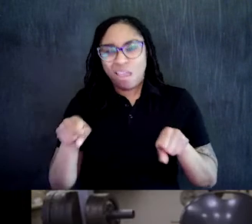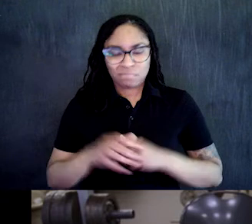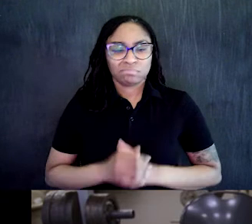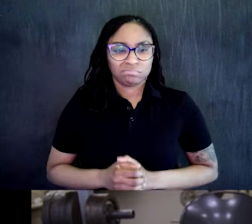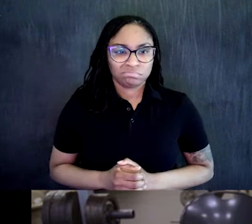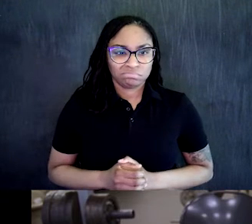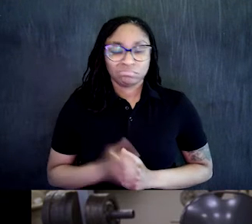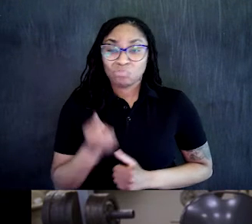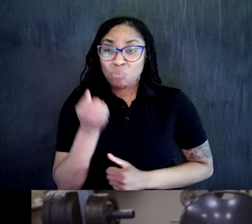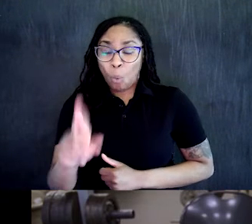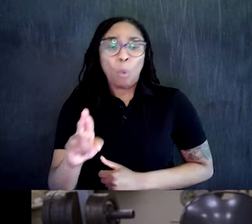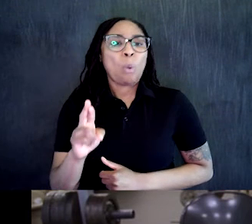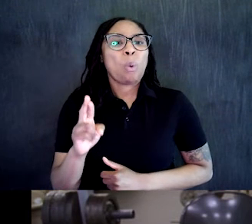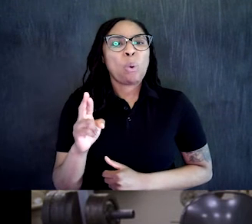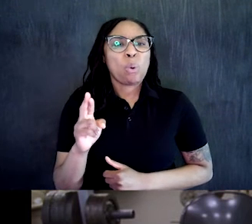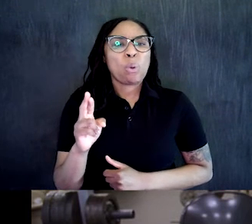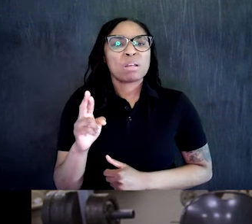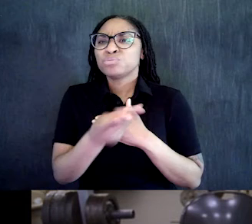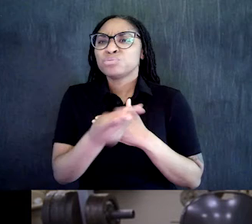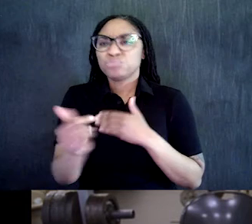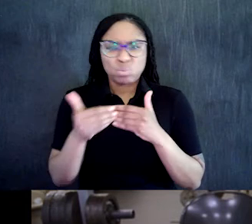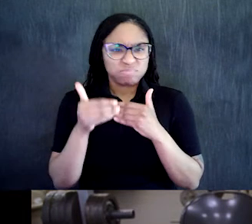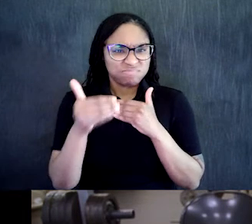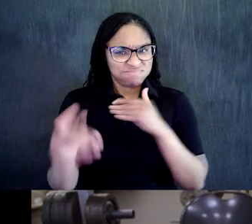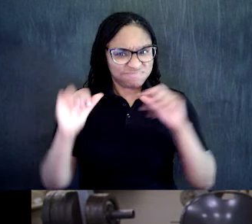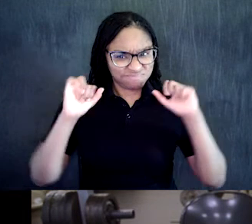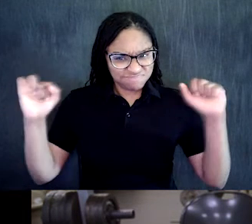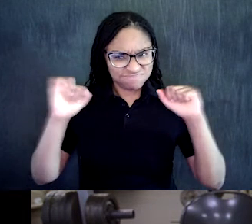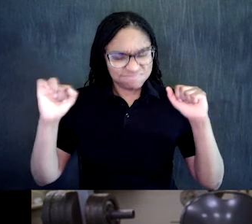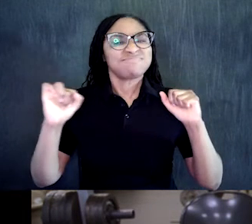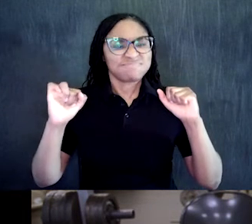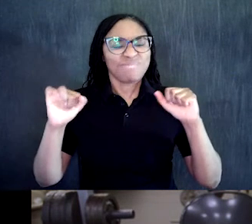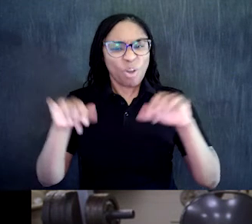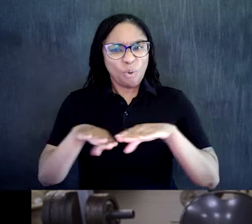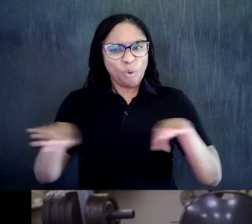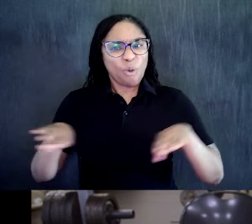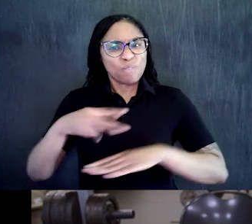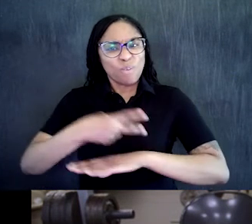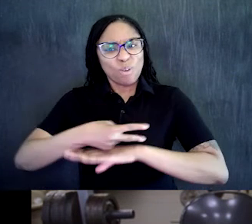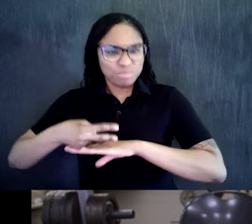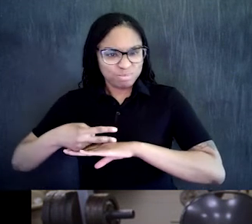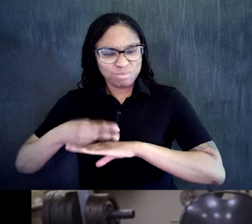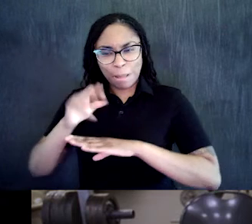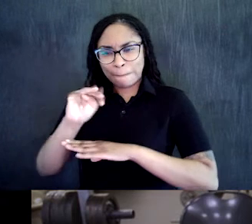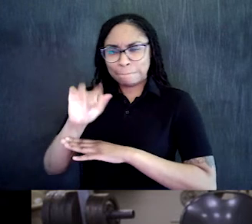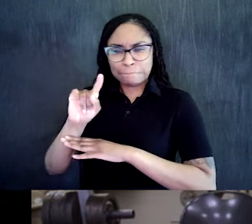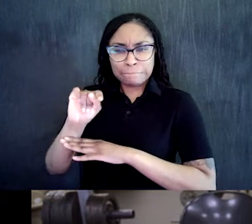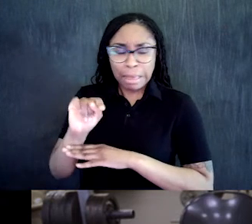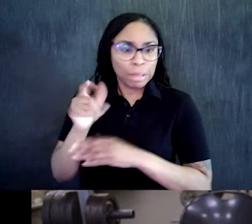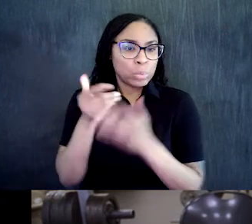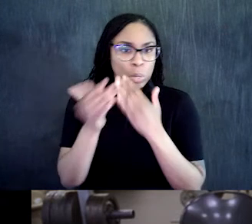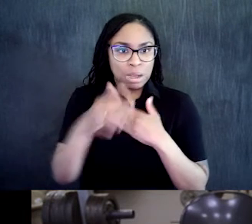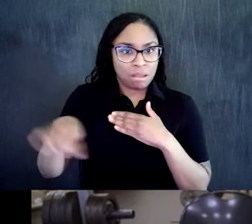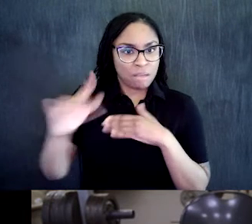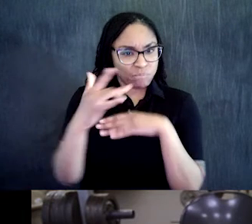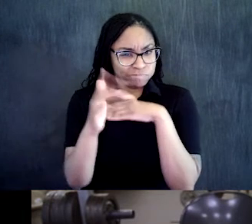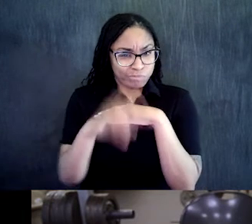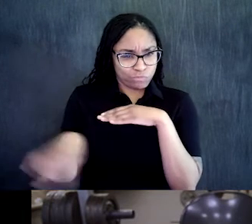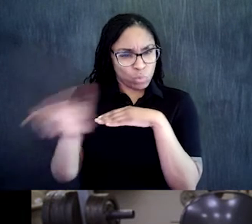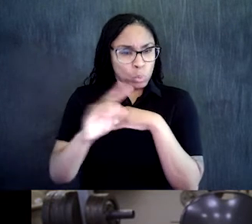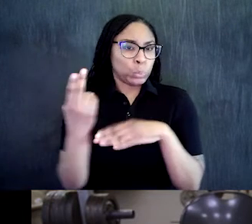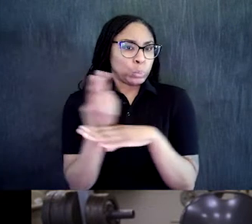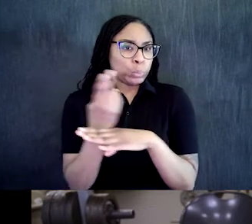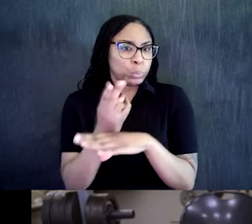For these next few exercises, we're going to be on the ground. So I'm going to use this mat here. You can use whatever you have available to you. So we're going to lay back